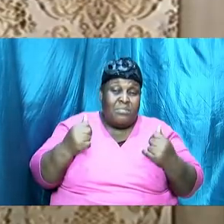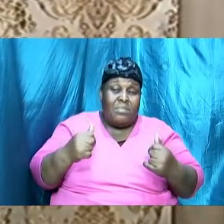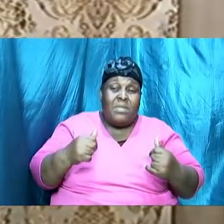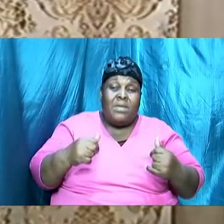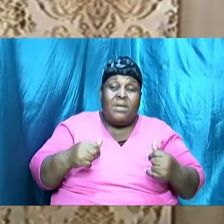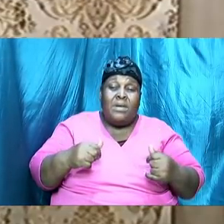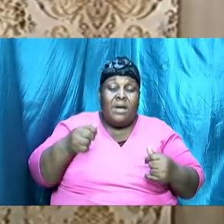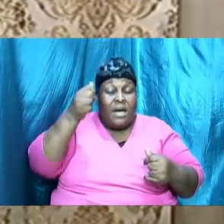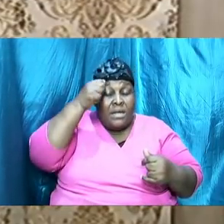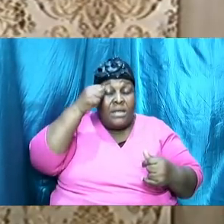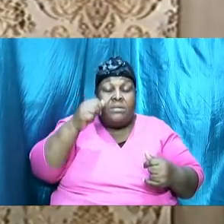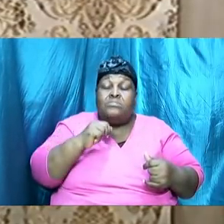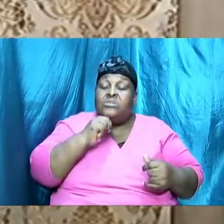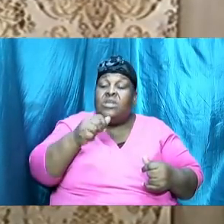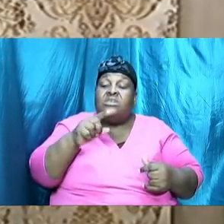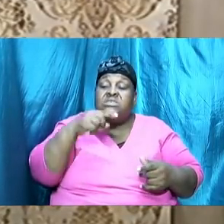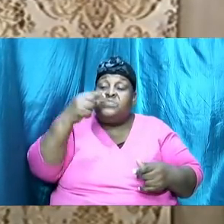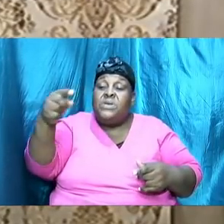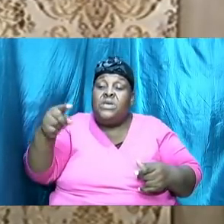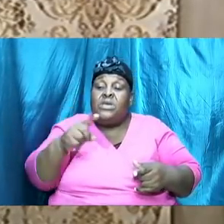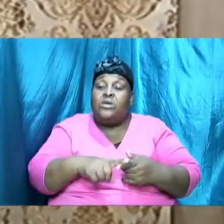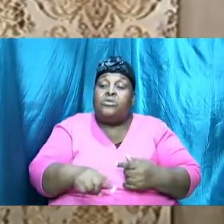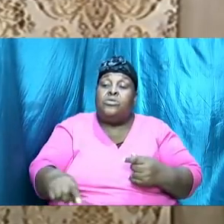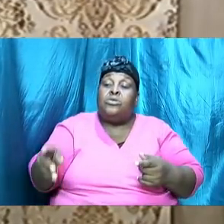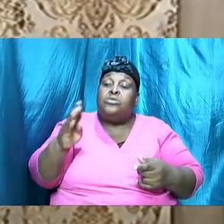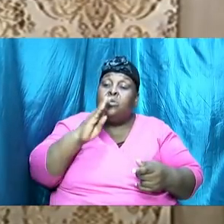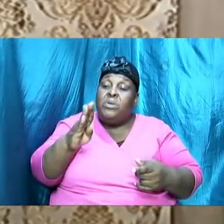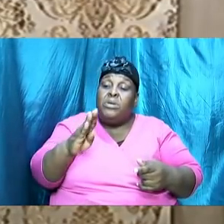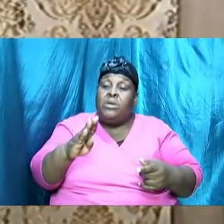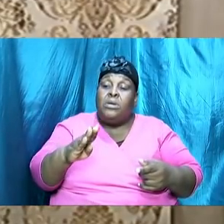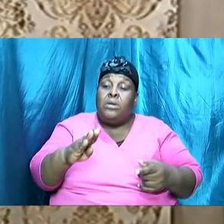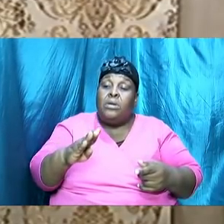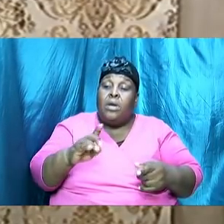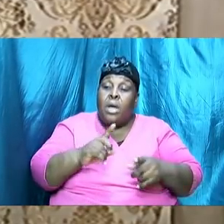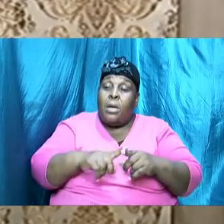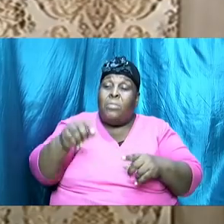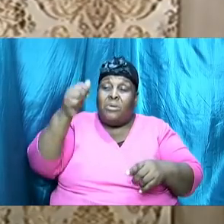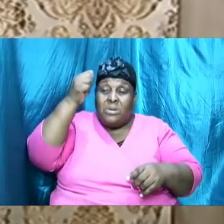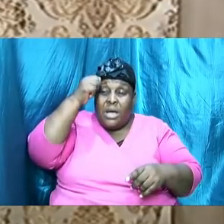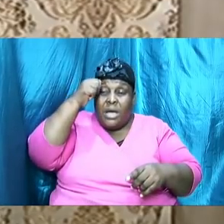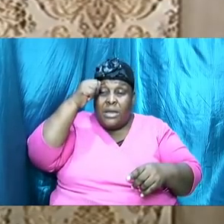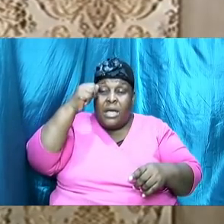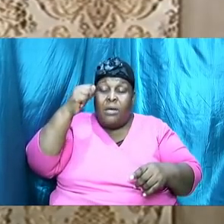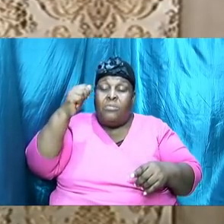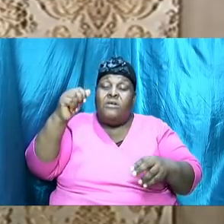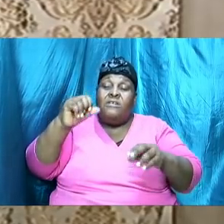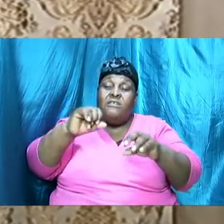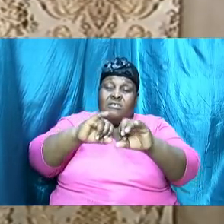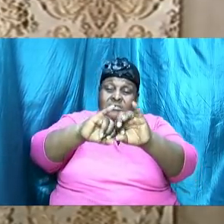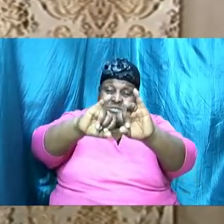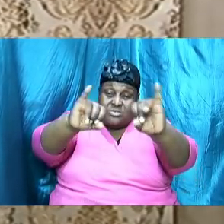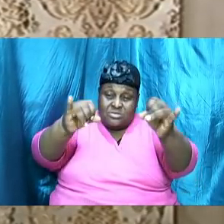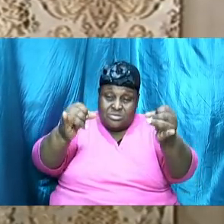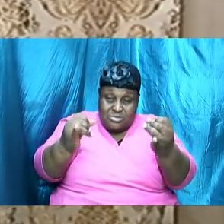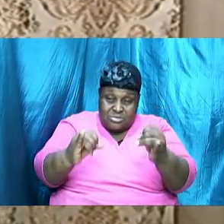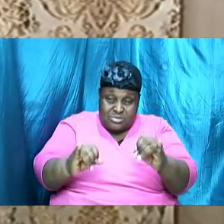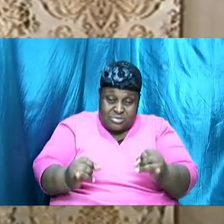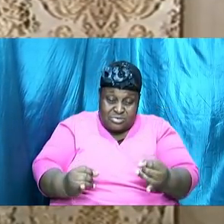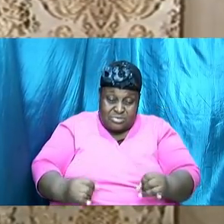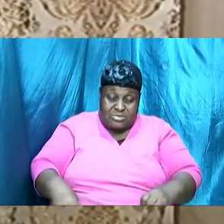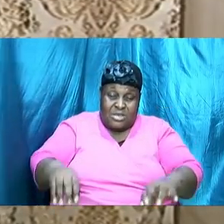into existence Adam was fashioned and shaped and